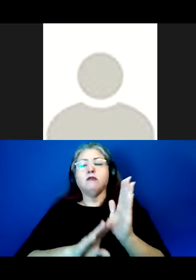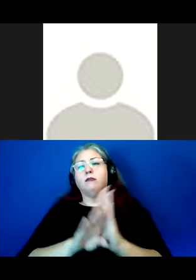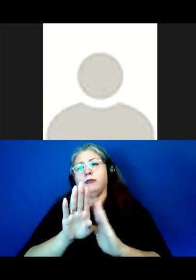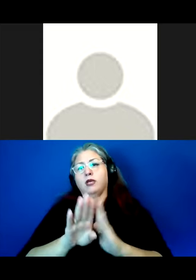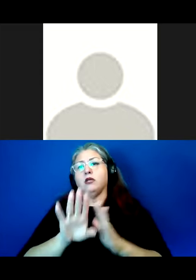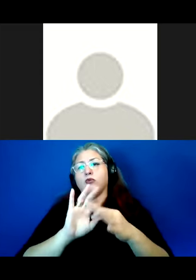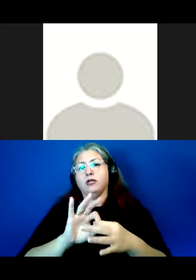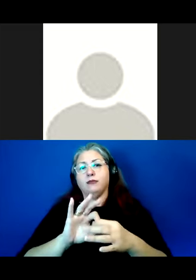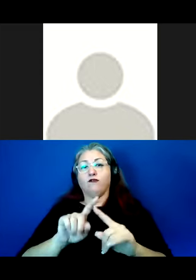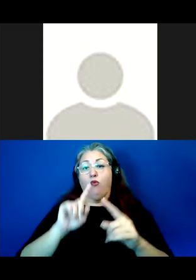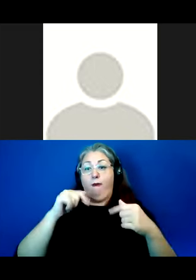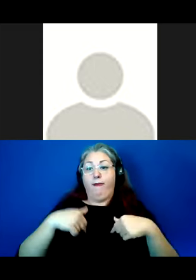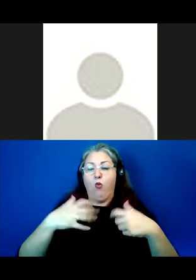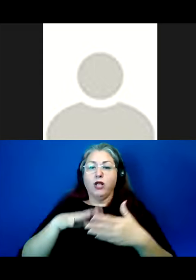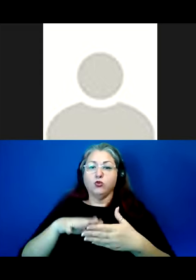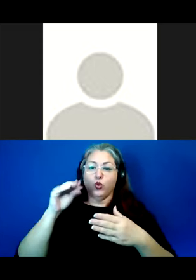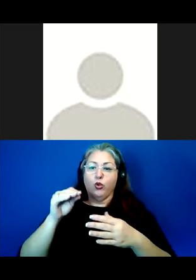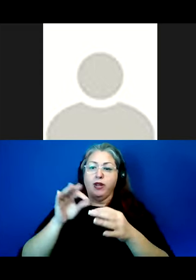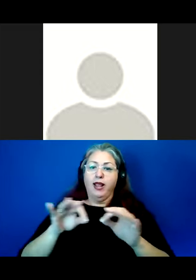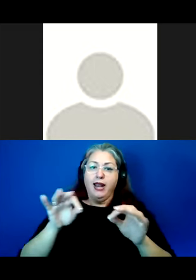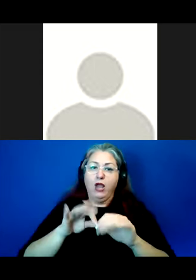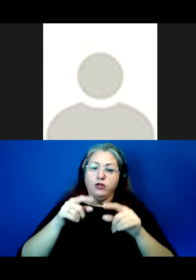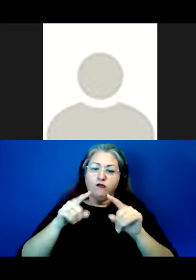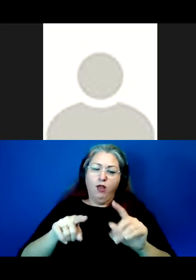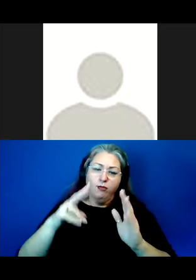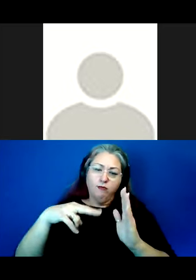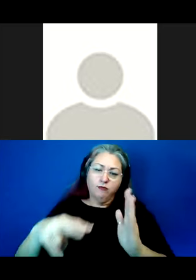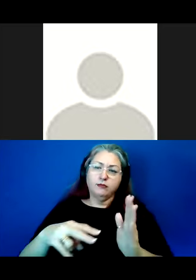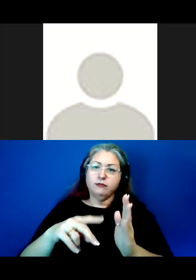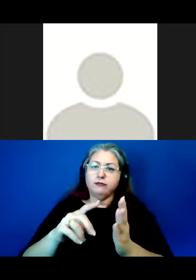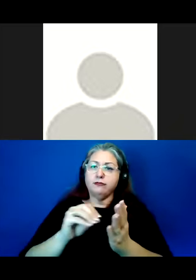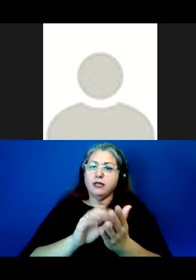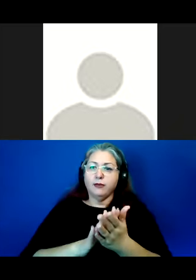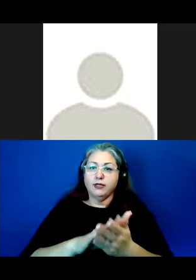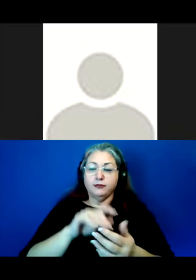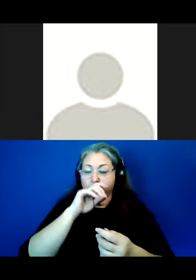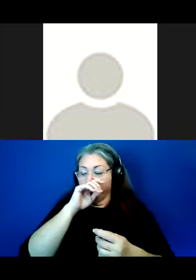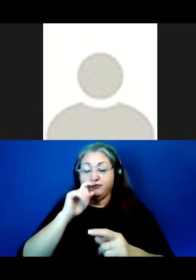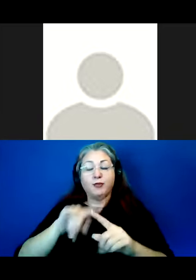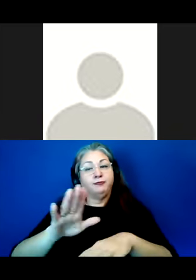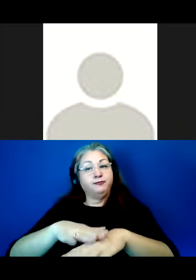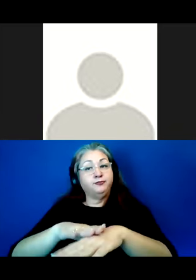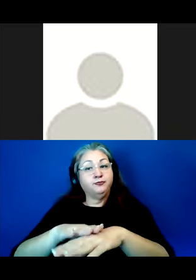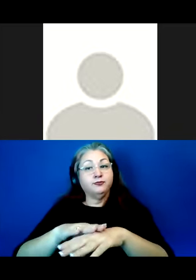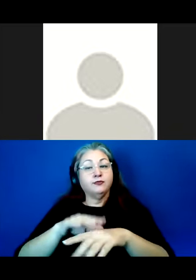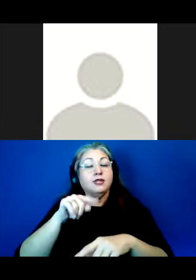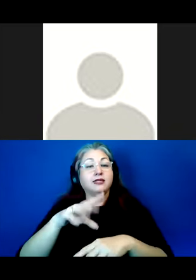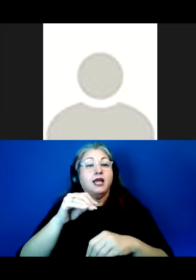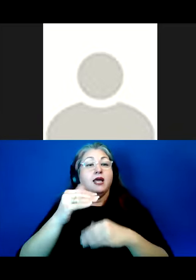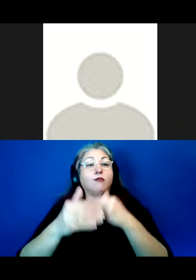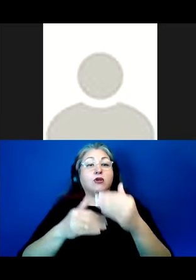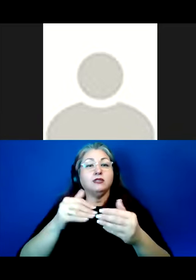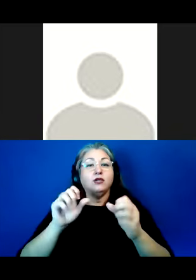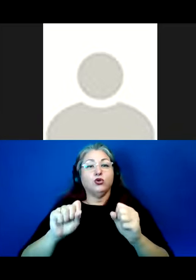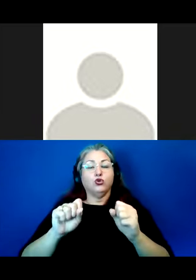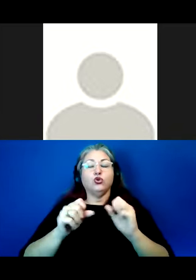for those like me who are trying to learn our languages from documentation. However, I caution that these and related processes can truly